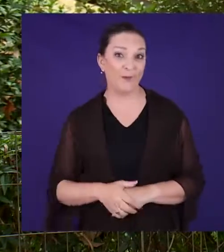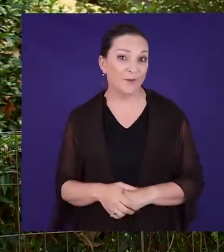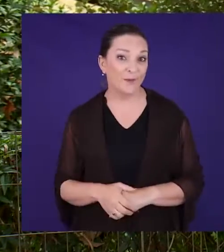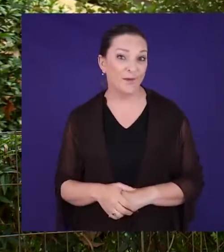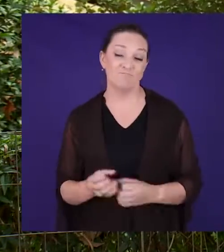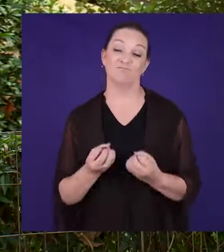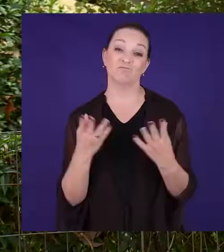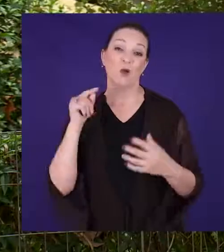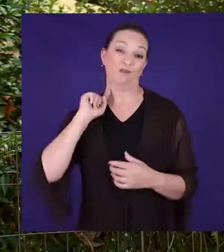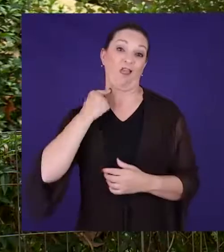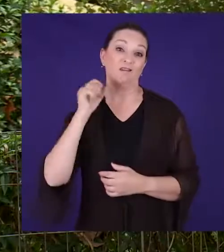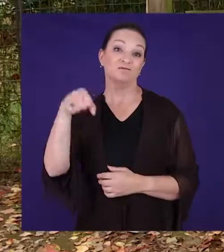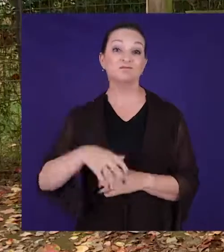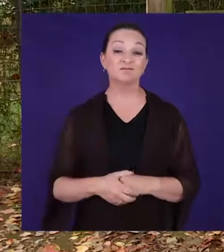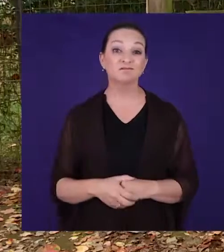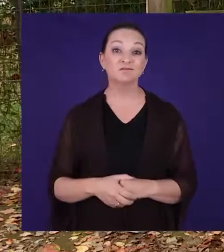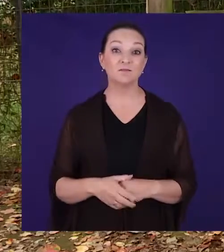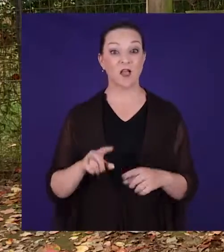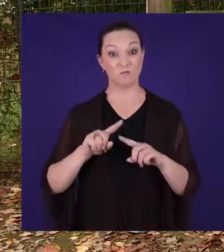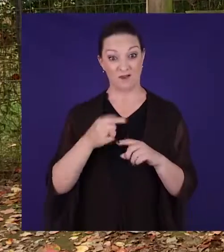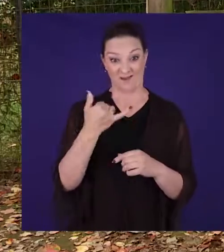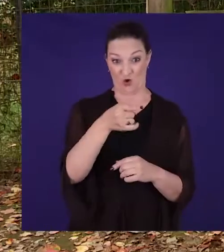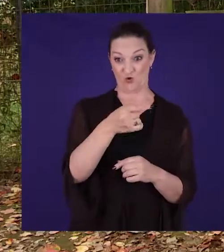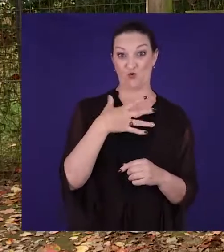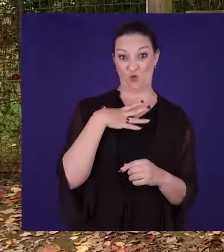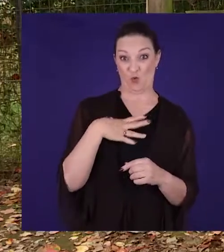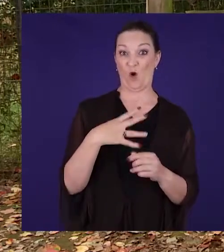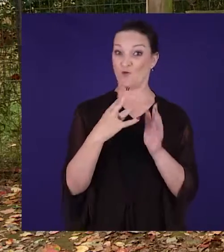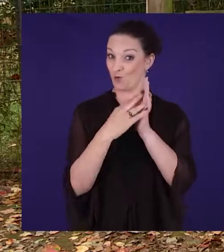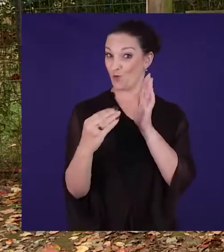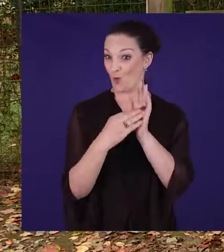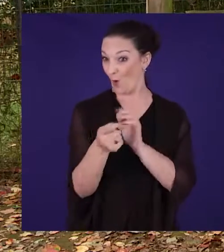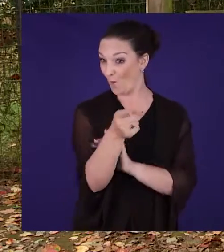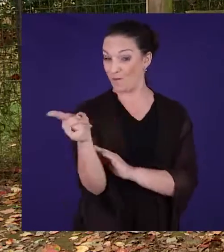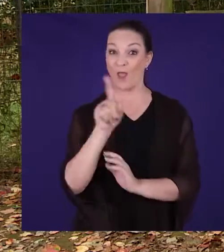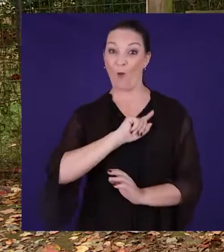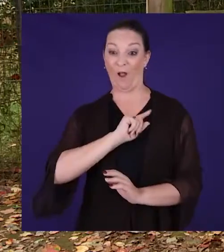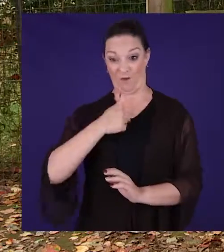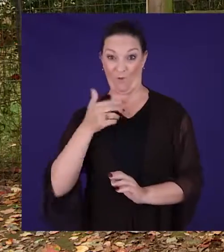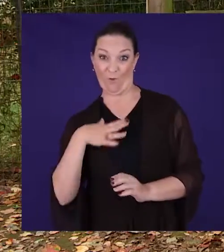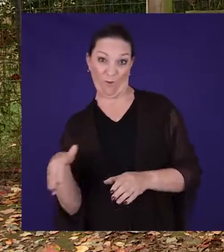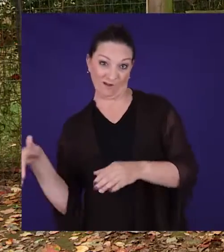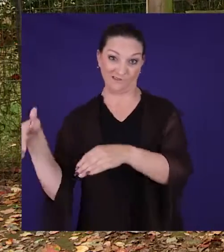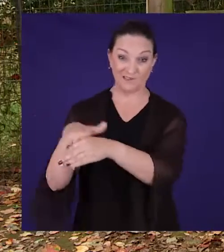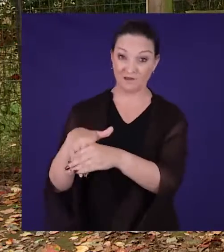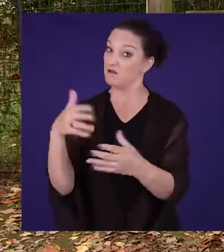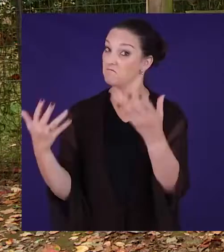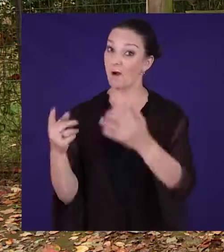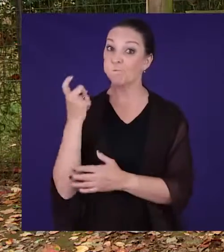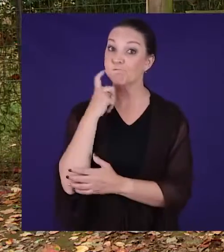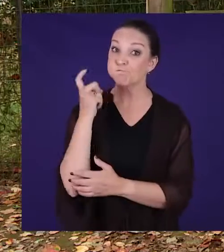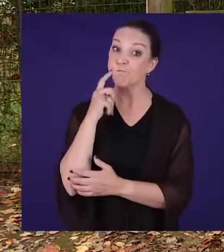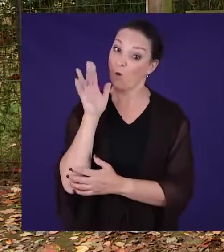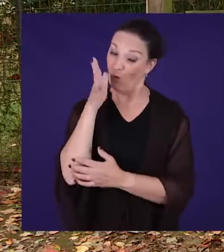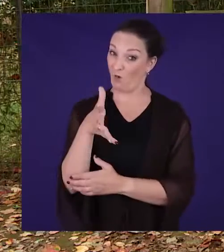most of them and if you go and do that because you want to remain as part of the crowd you could end up